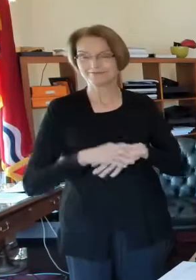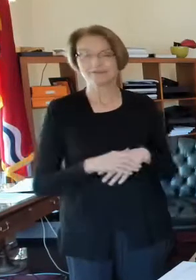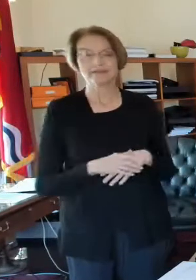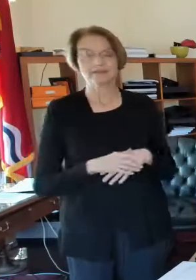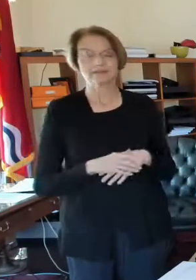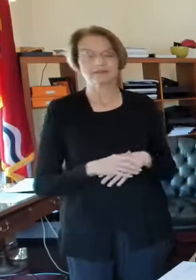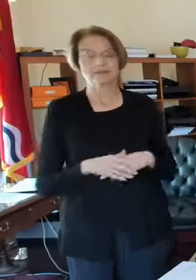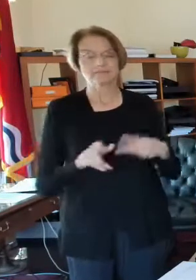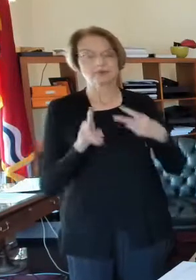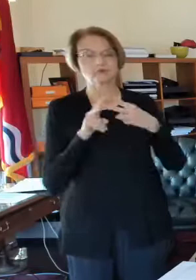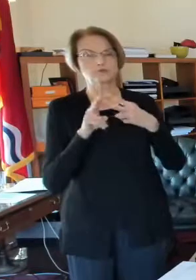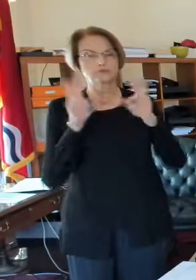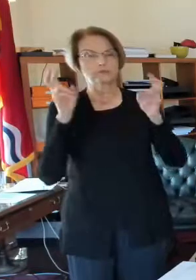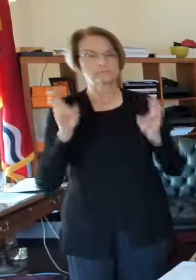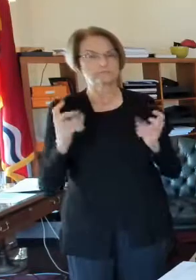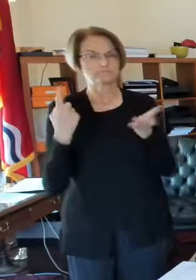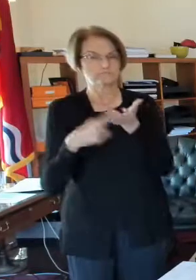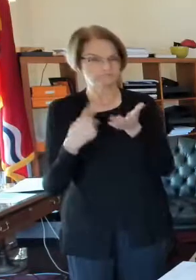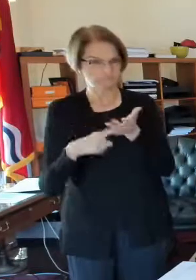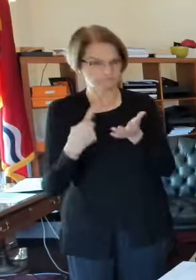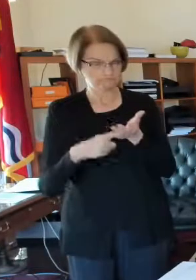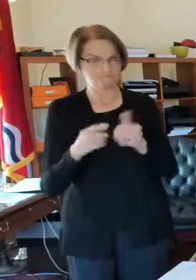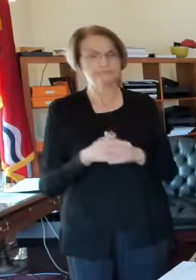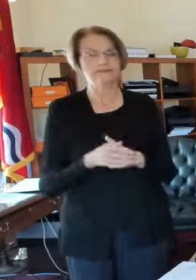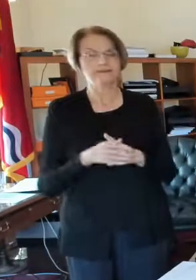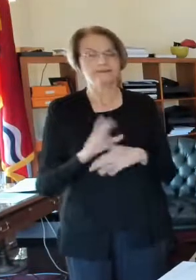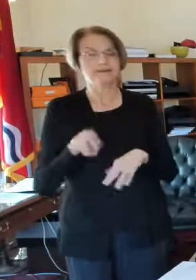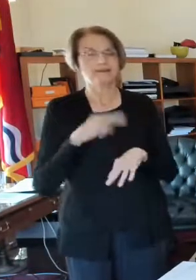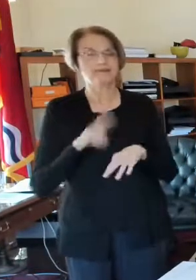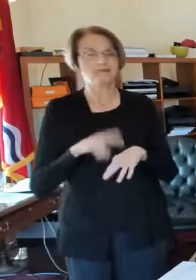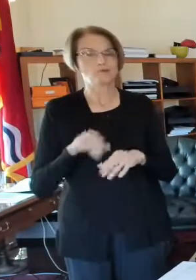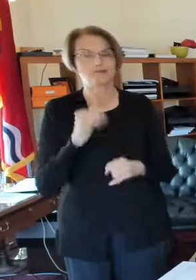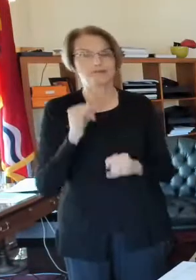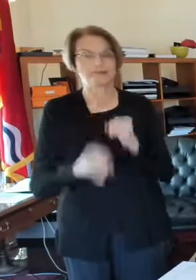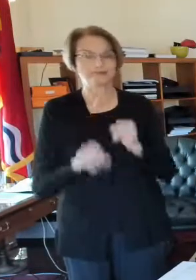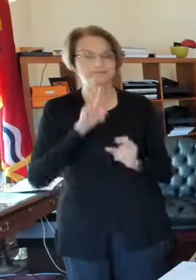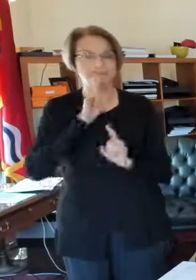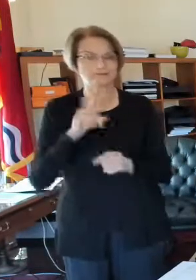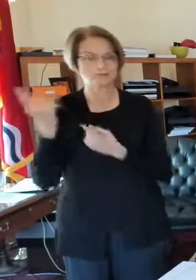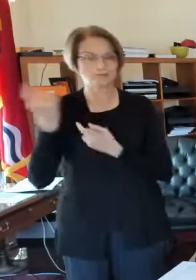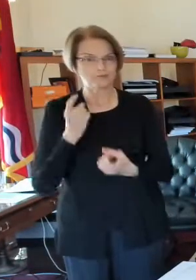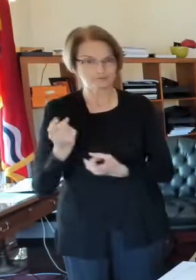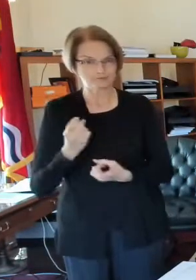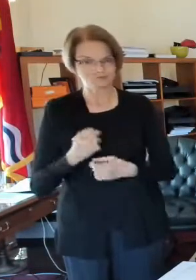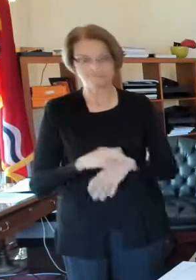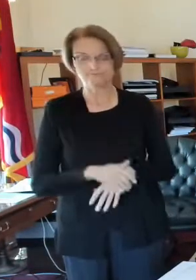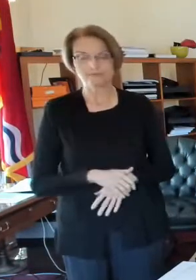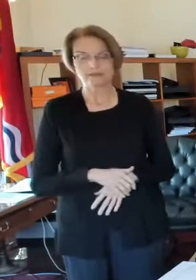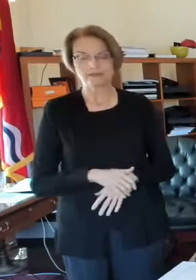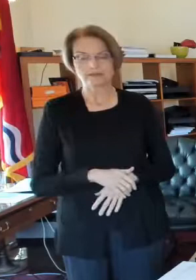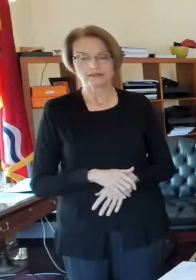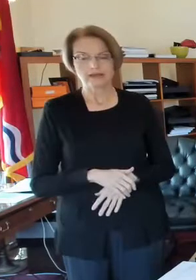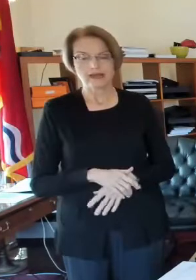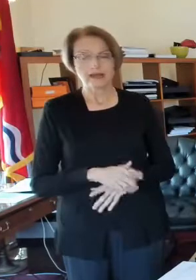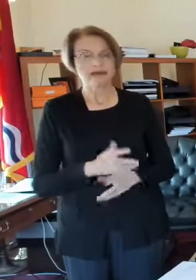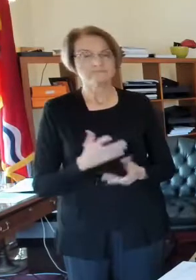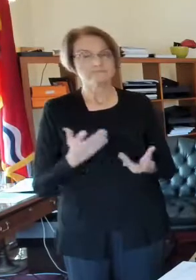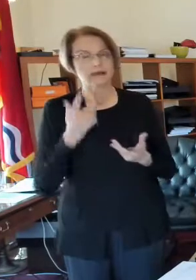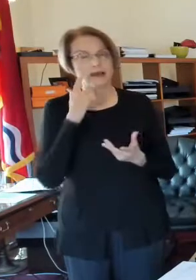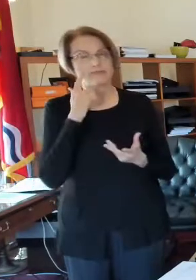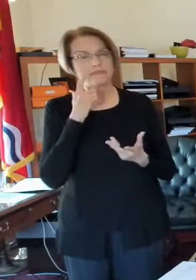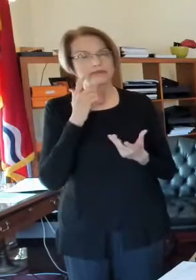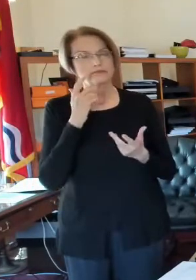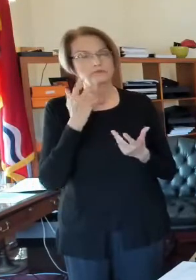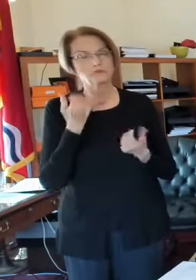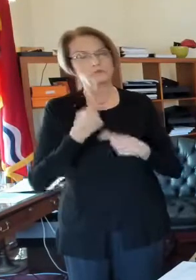I've got two things to talk with you about today, and then, of course, we're going to take your questions. I think we'll mix it up a